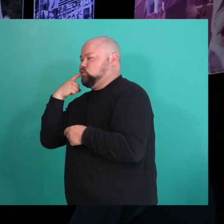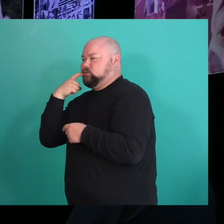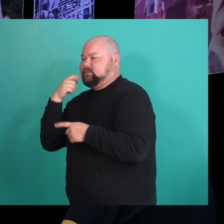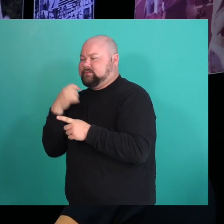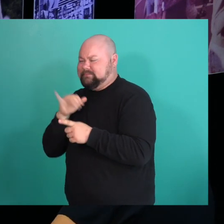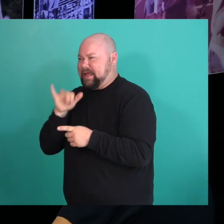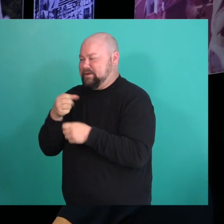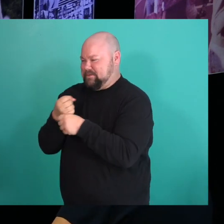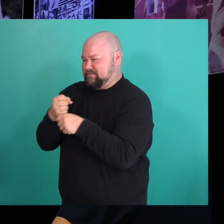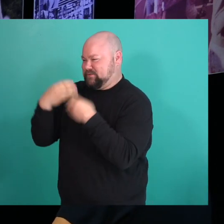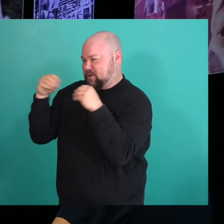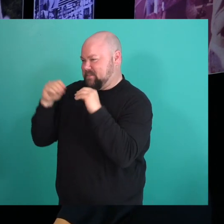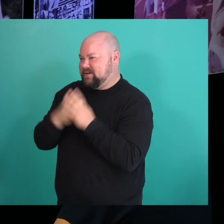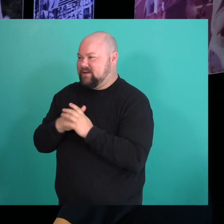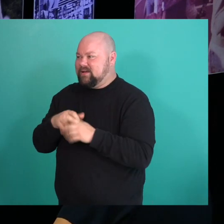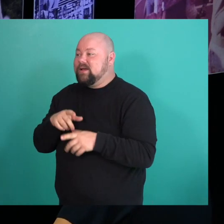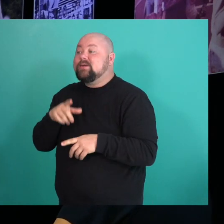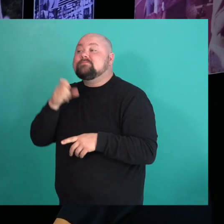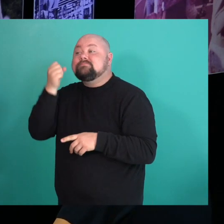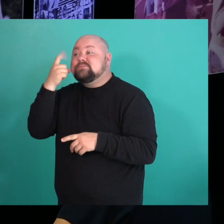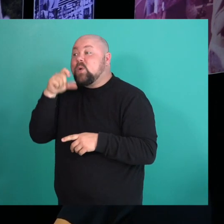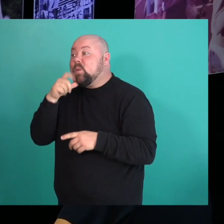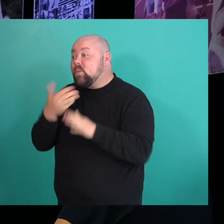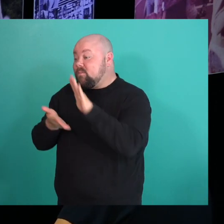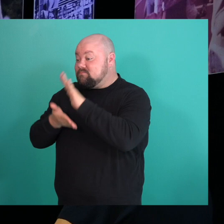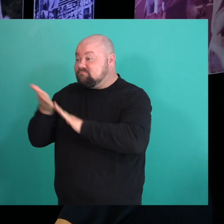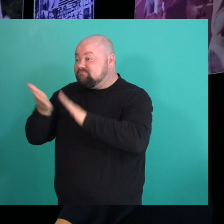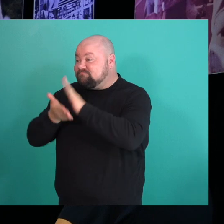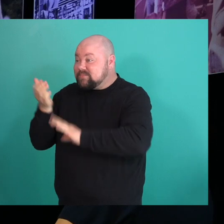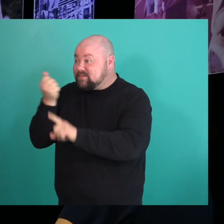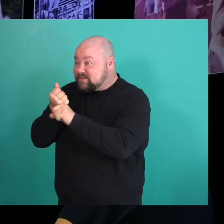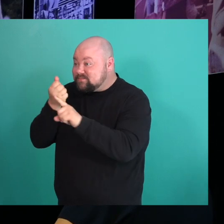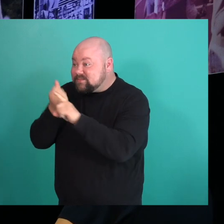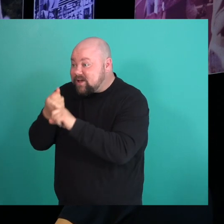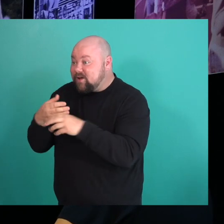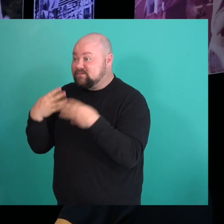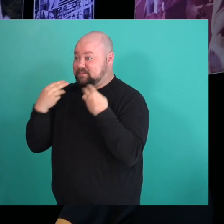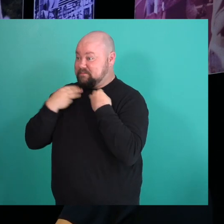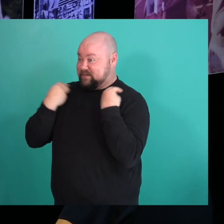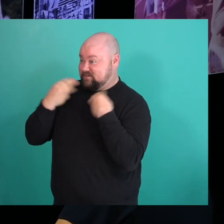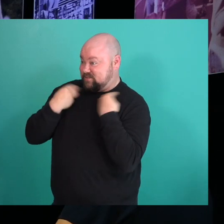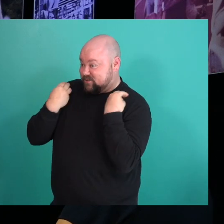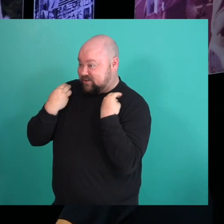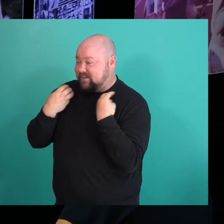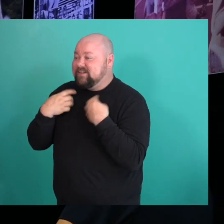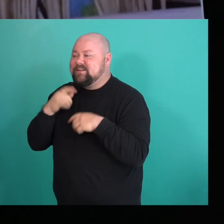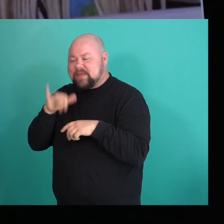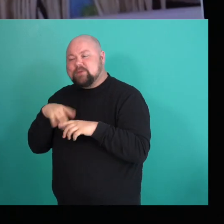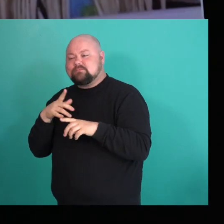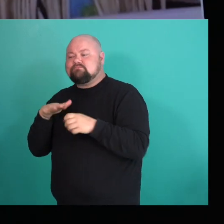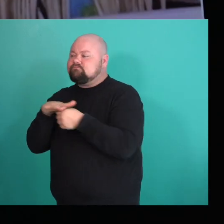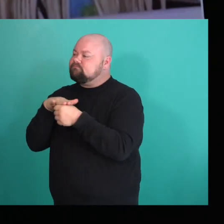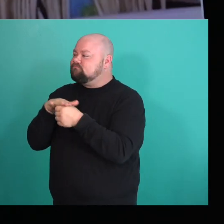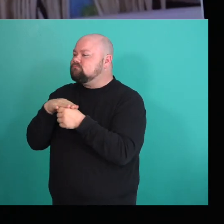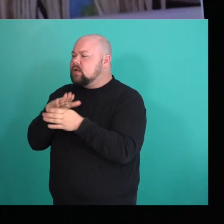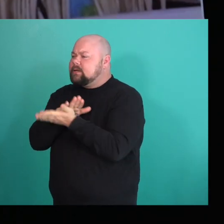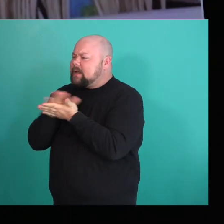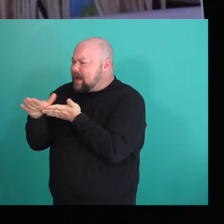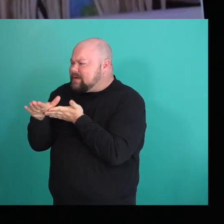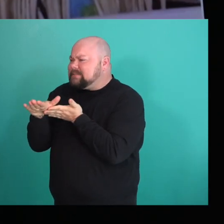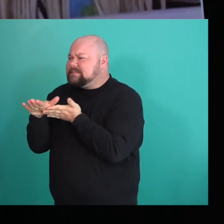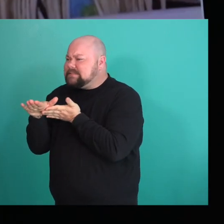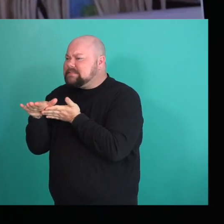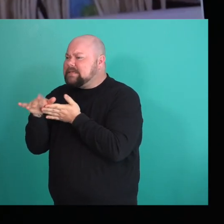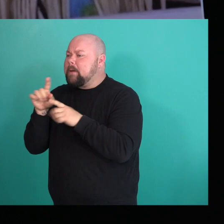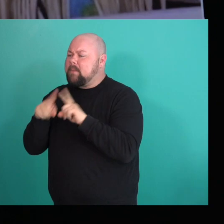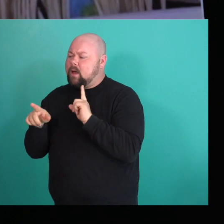I think it was actually owned by like a pastor, like kids to hang out. was like, and it was actually like a nice coffee shop,